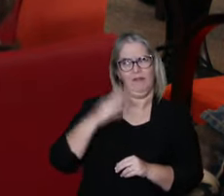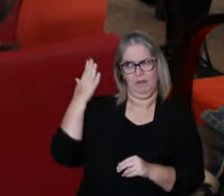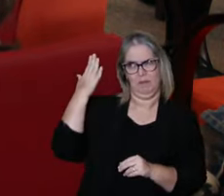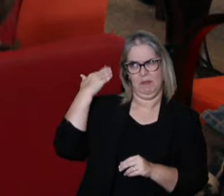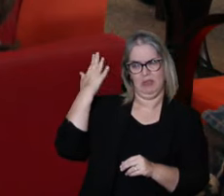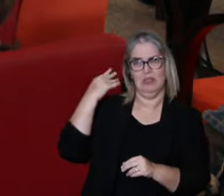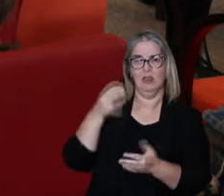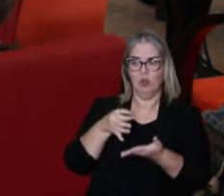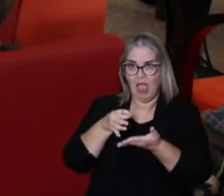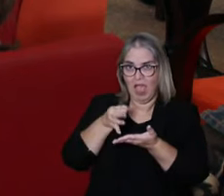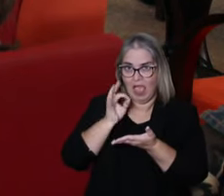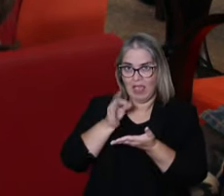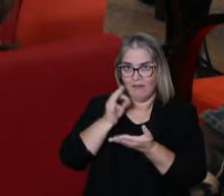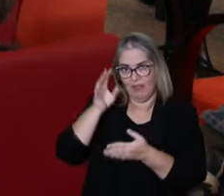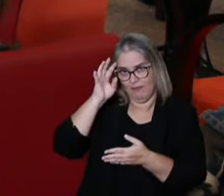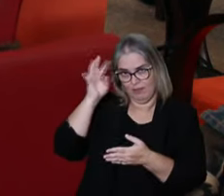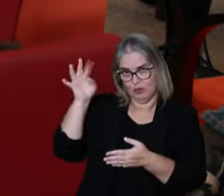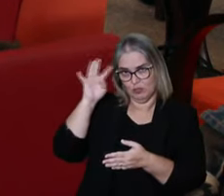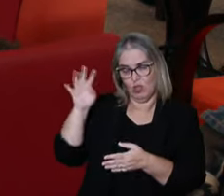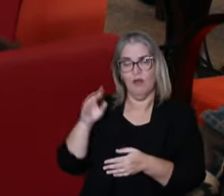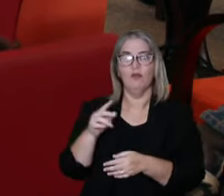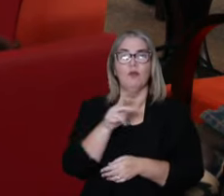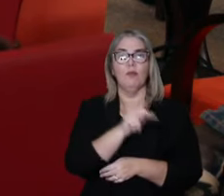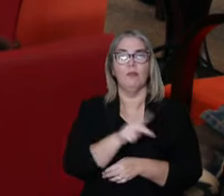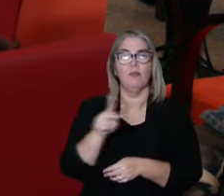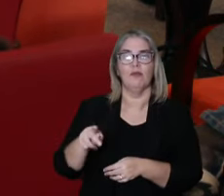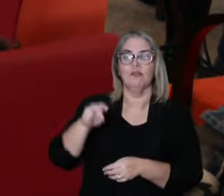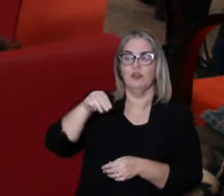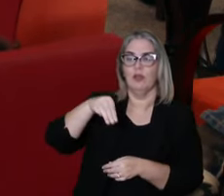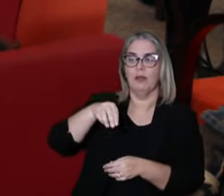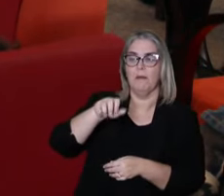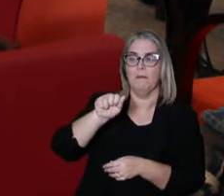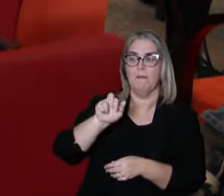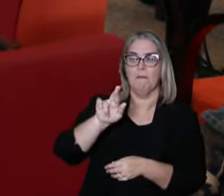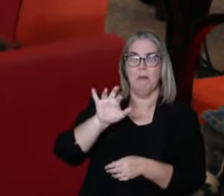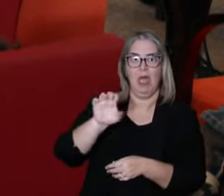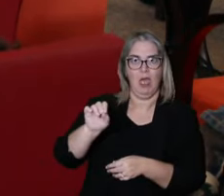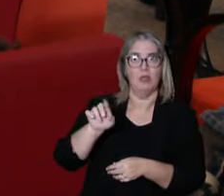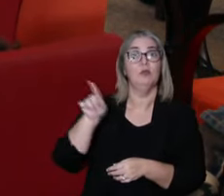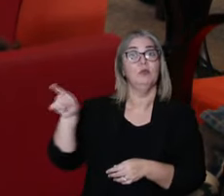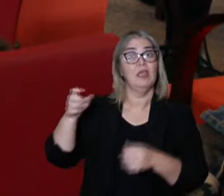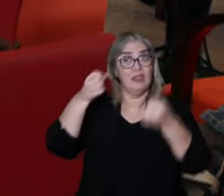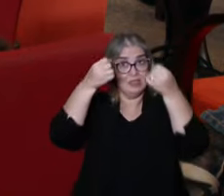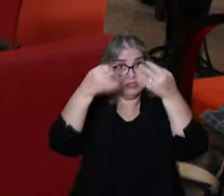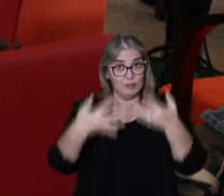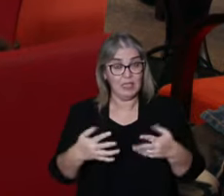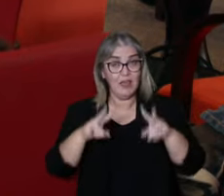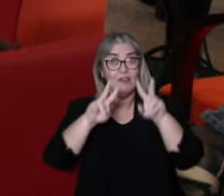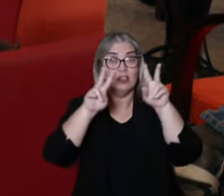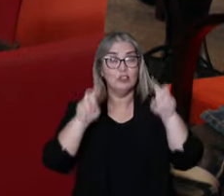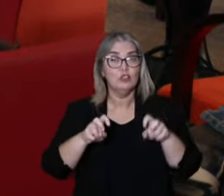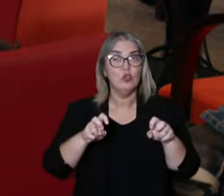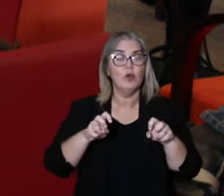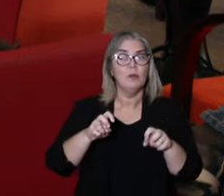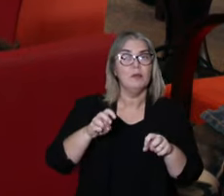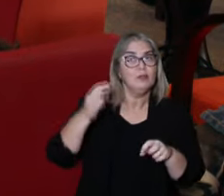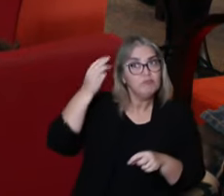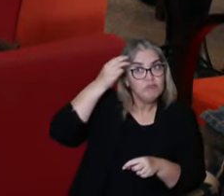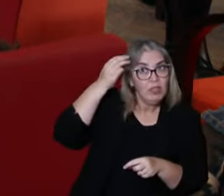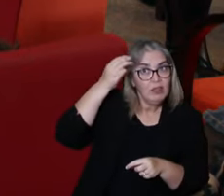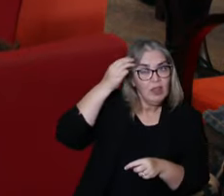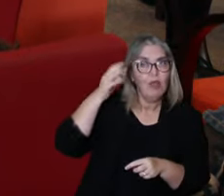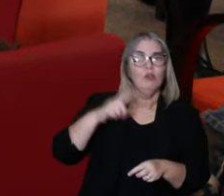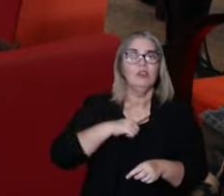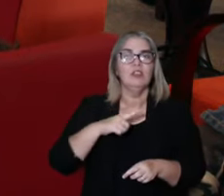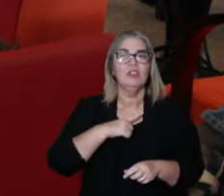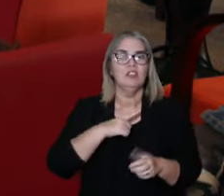One of the Café Filosóficos that we had was Professor Mario Pereira about mental health. And he used to talk about